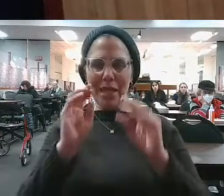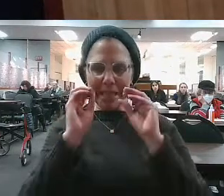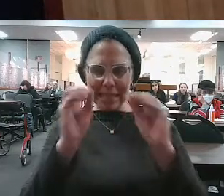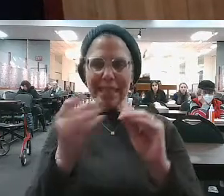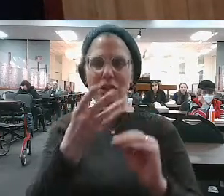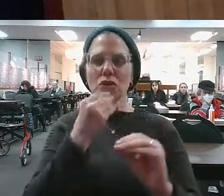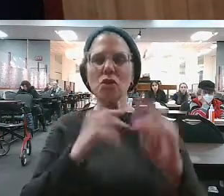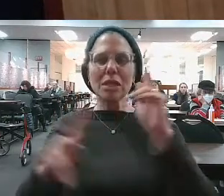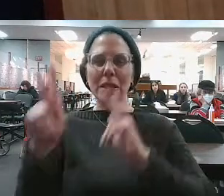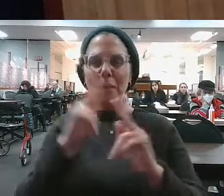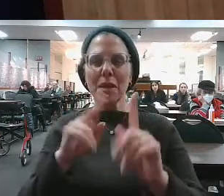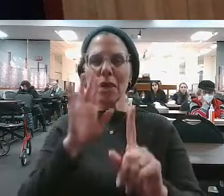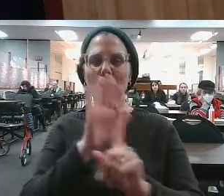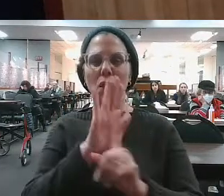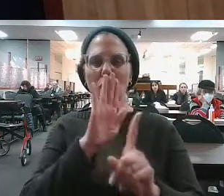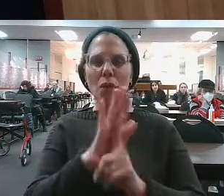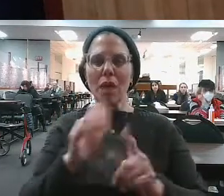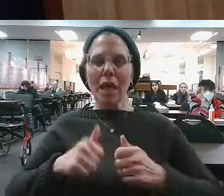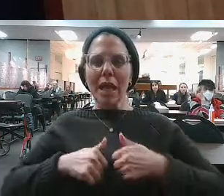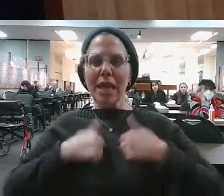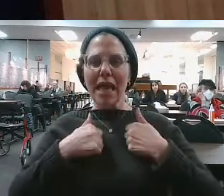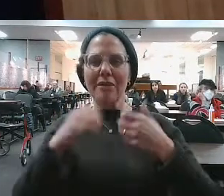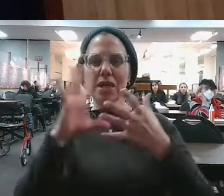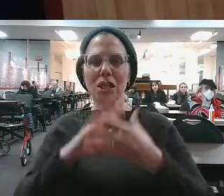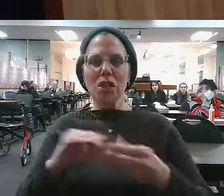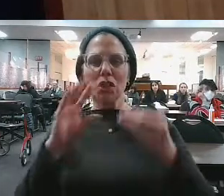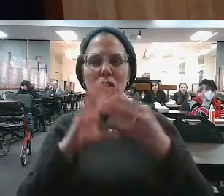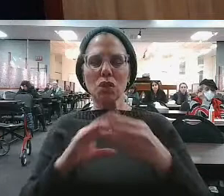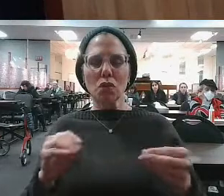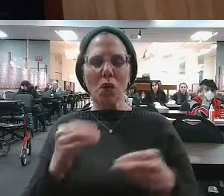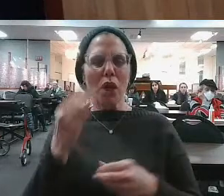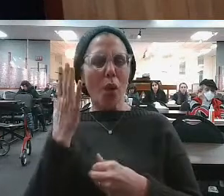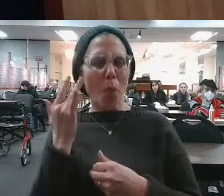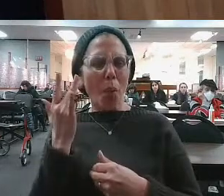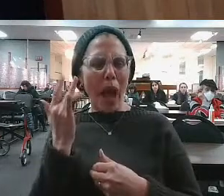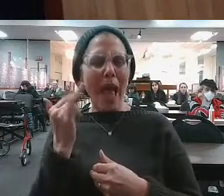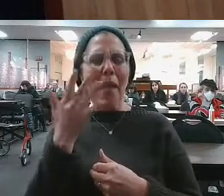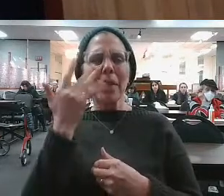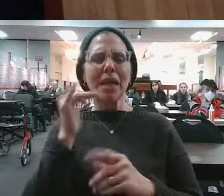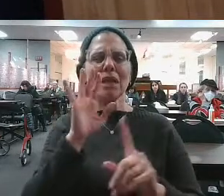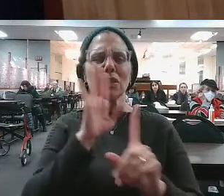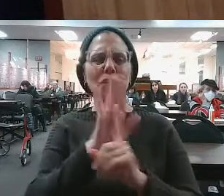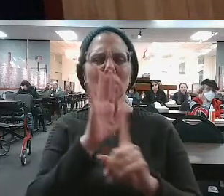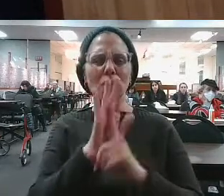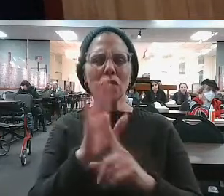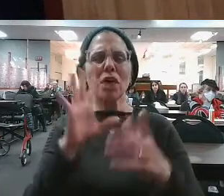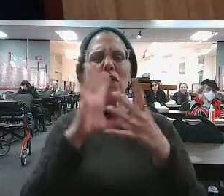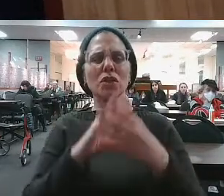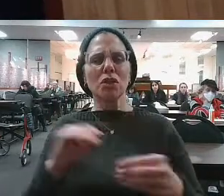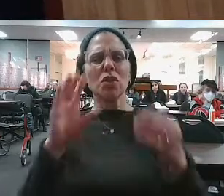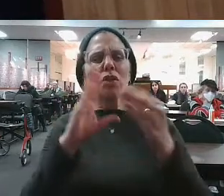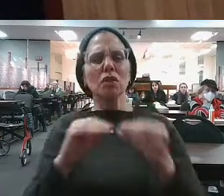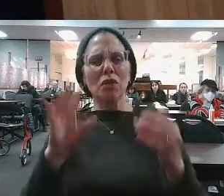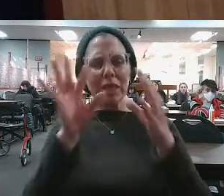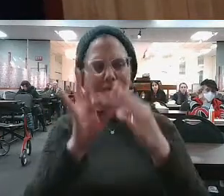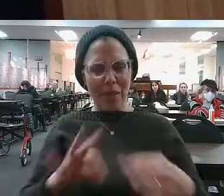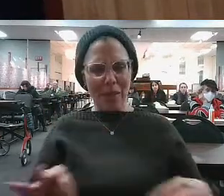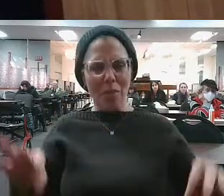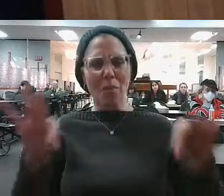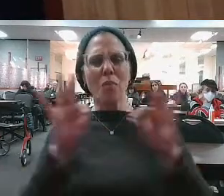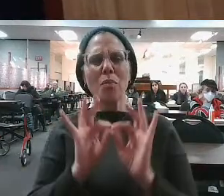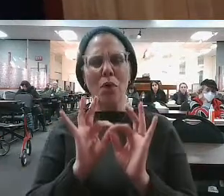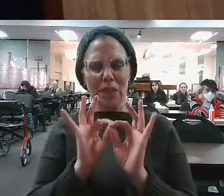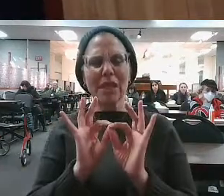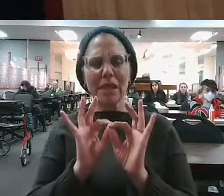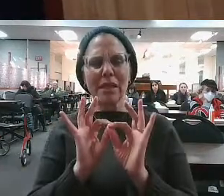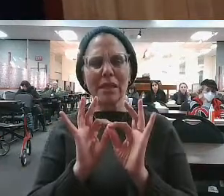story. What's your life story? Because your story is so important because they need to take your